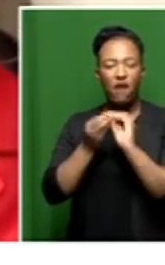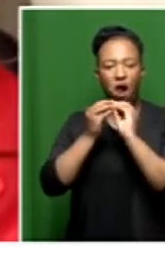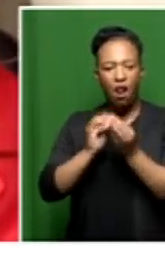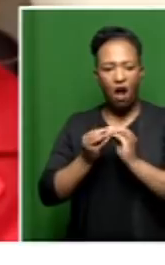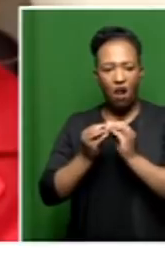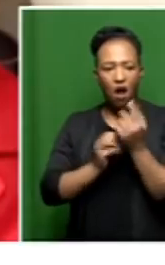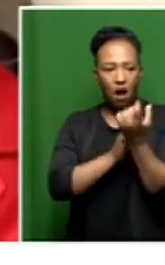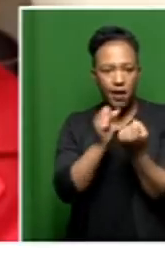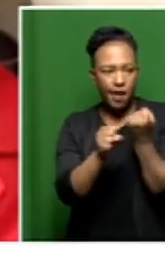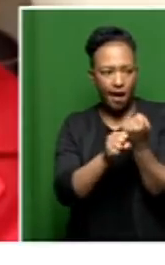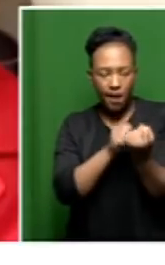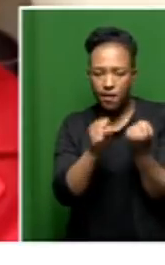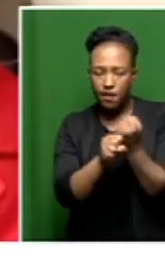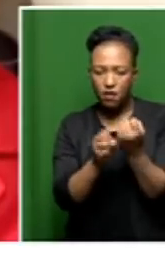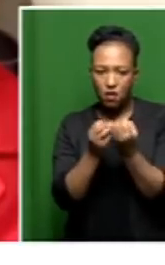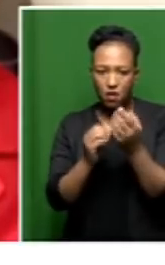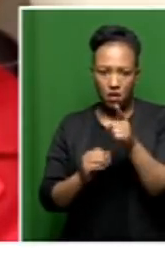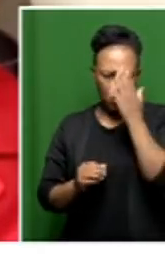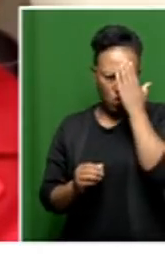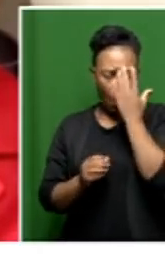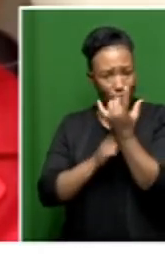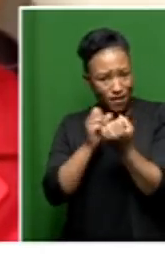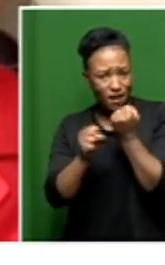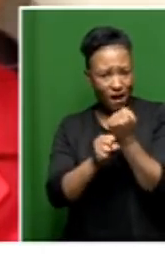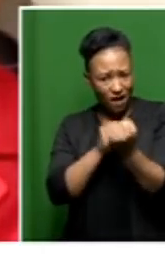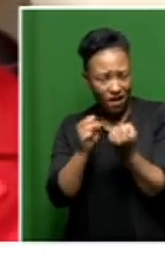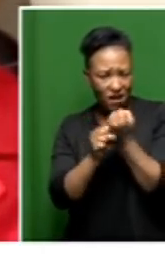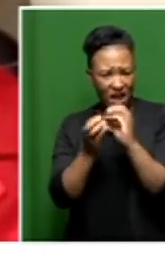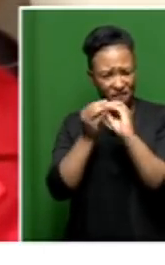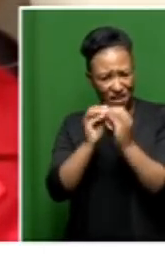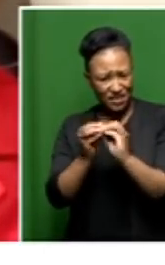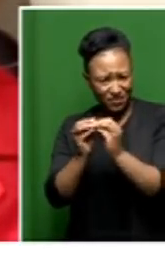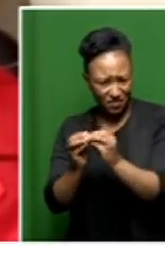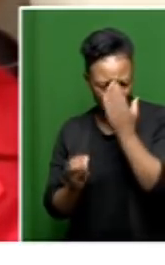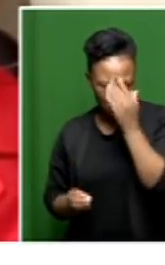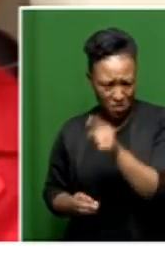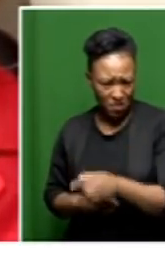every single year. Are you aware that that is taking place as well, Ms. Mthongo?